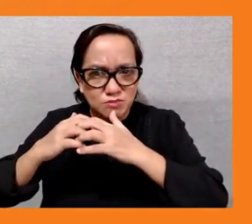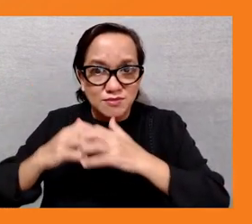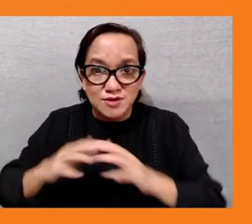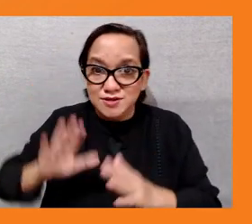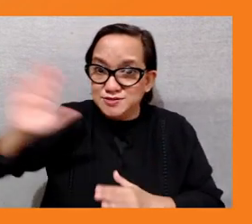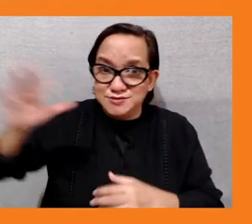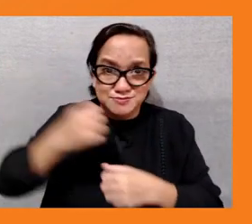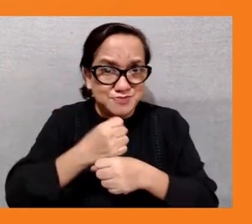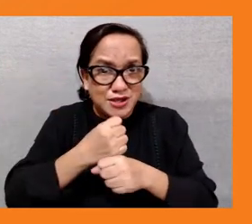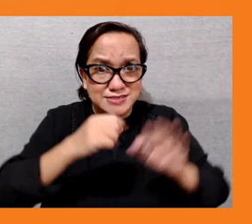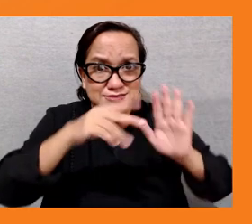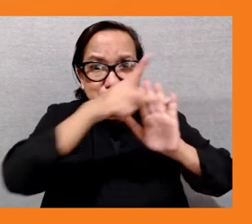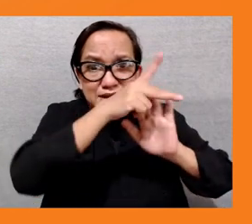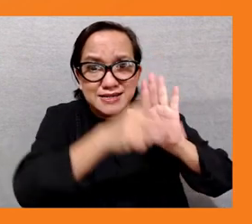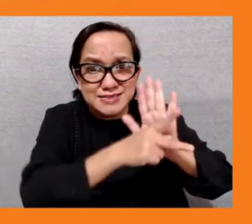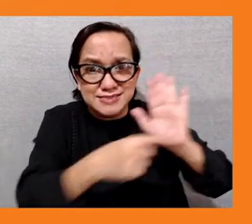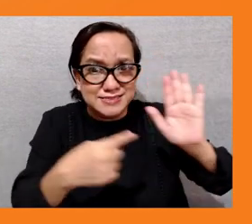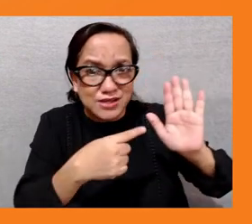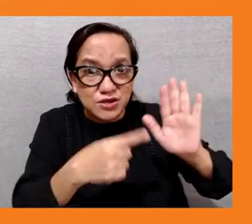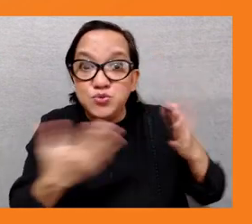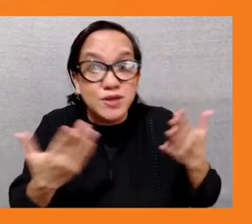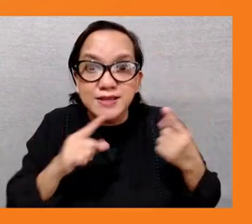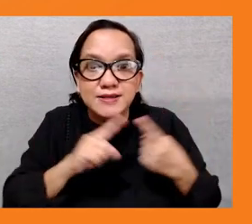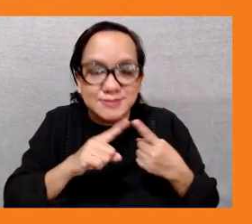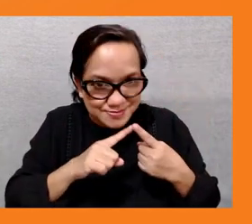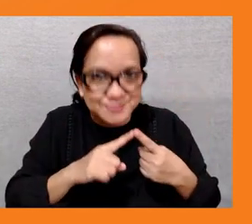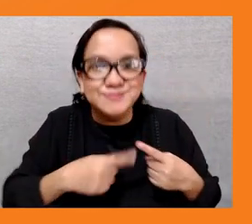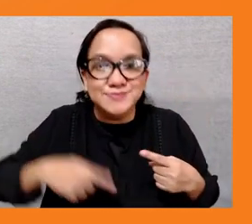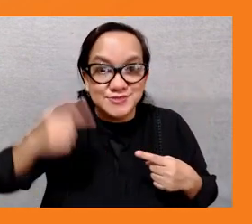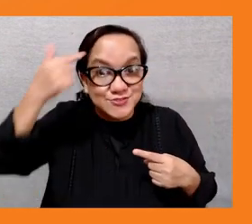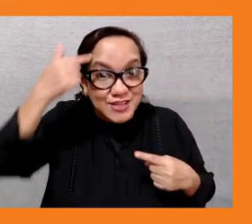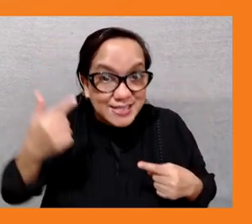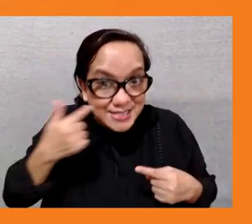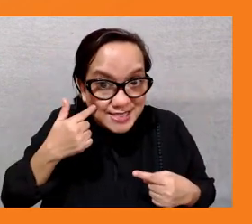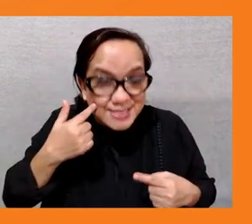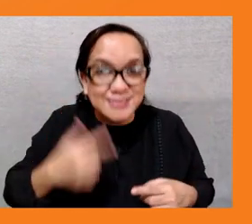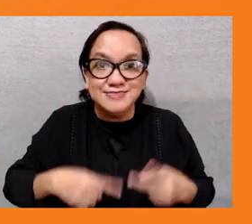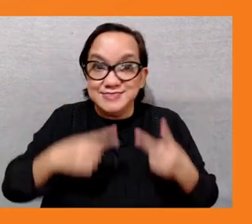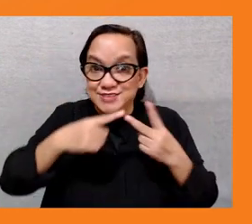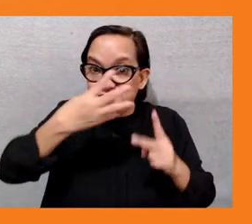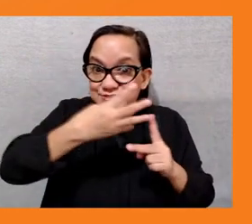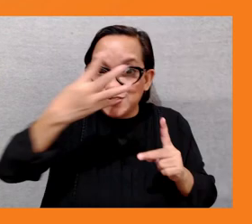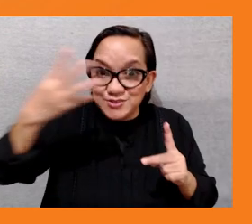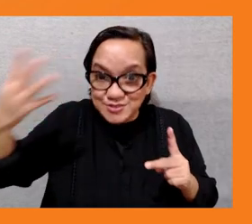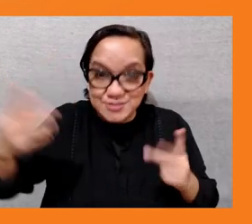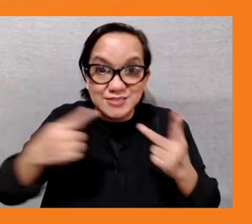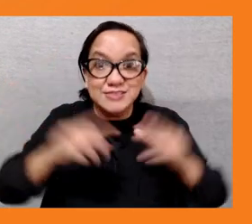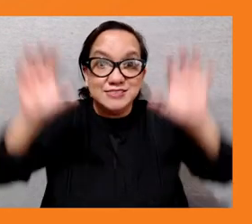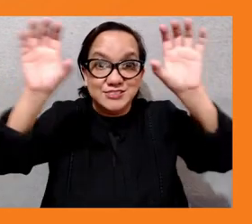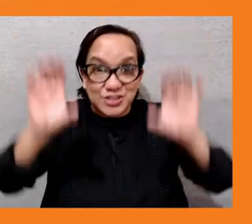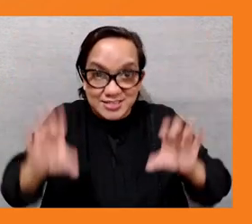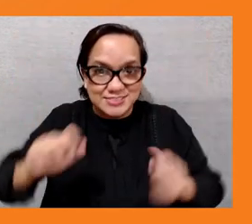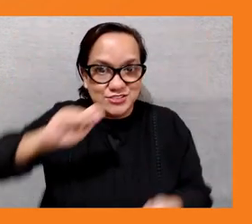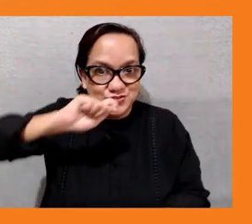care for and respond to the impacts of climate change in timor-lessed so overall we've trained the csos on the climate change